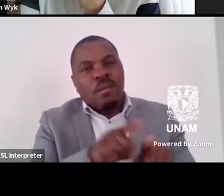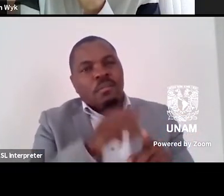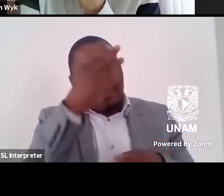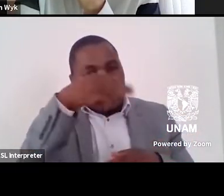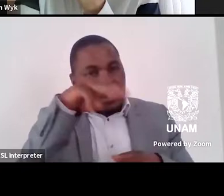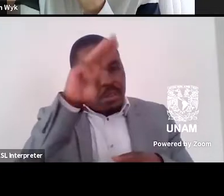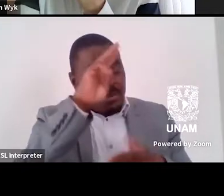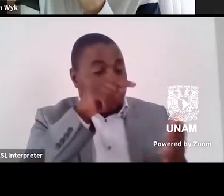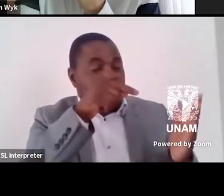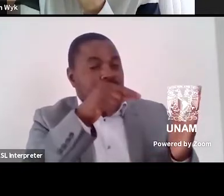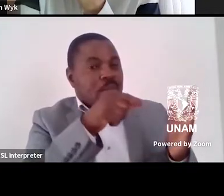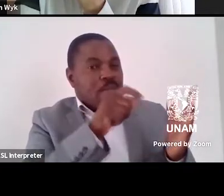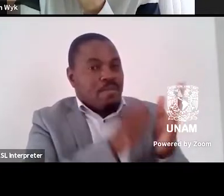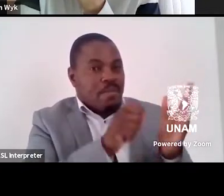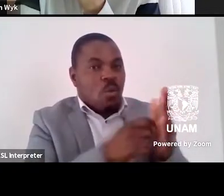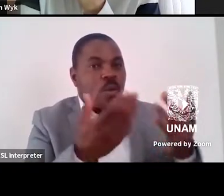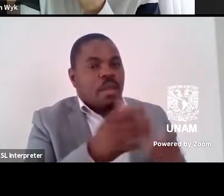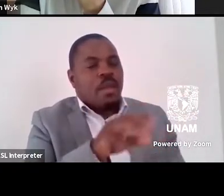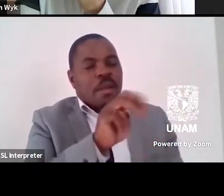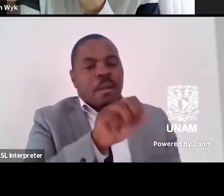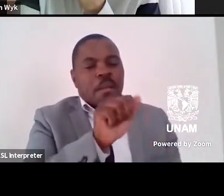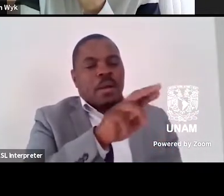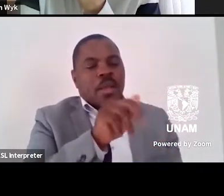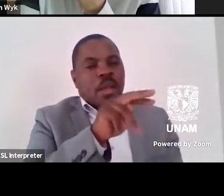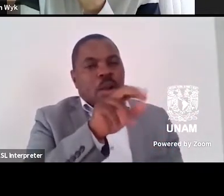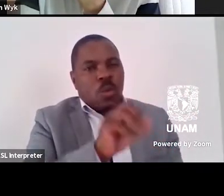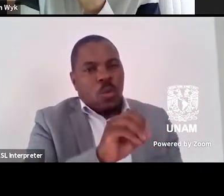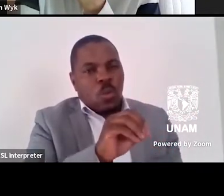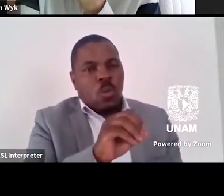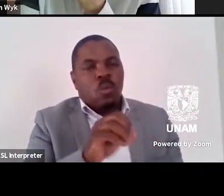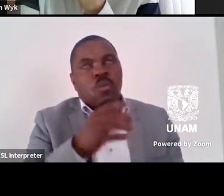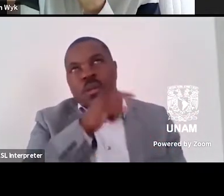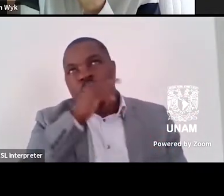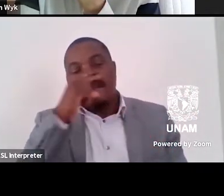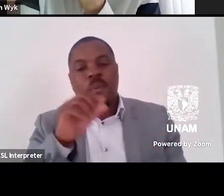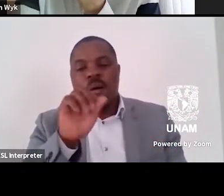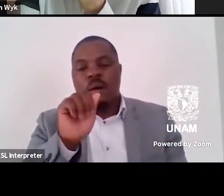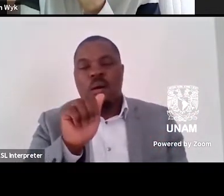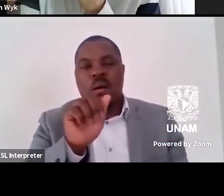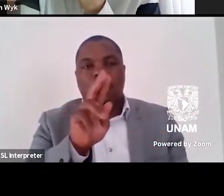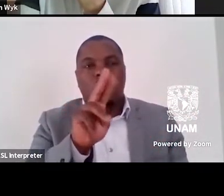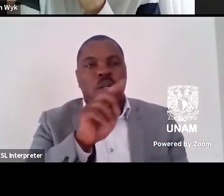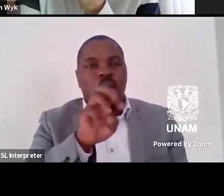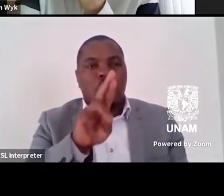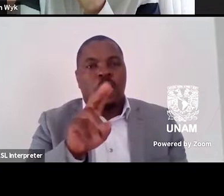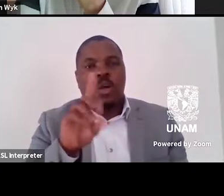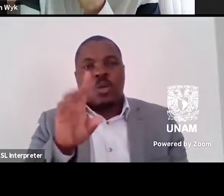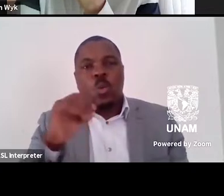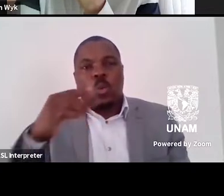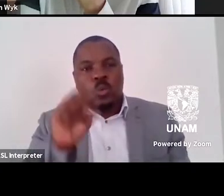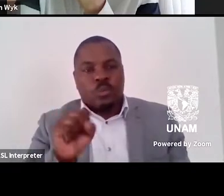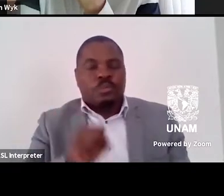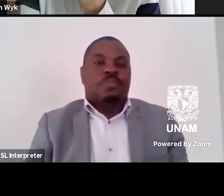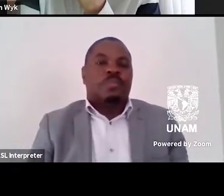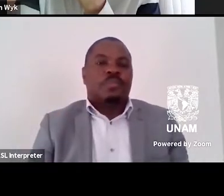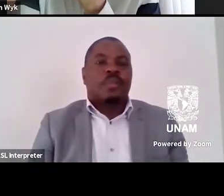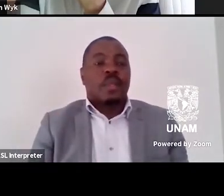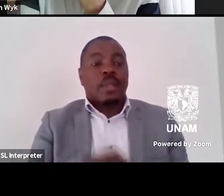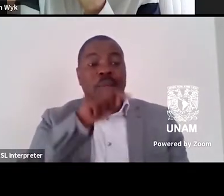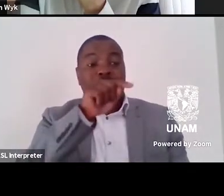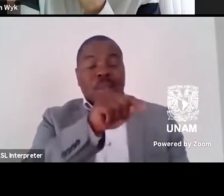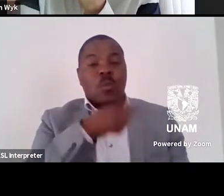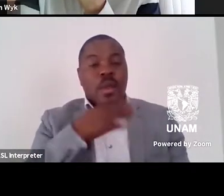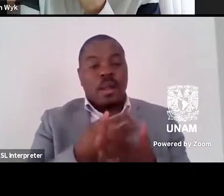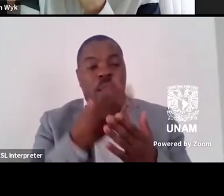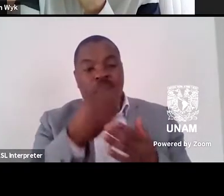particularly in Mariano Azuelas' The Underdogs. The new iterations of realism can exist in the form